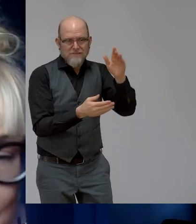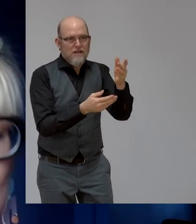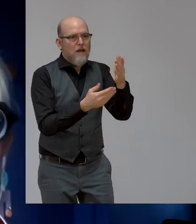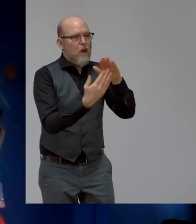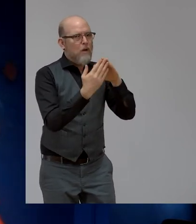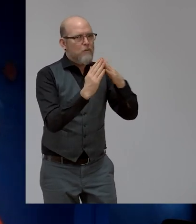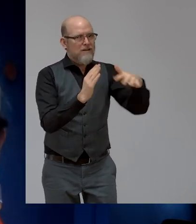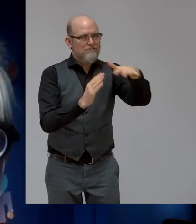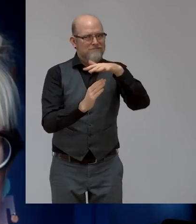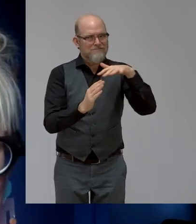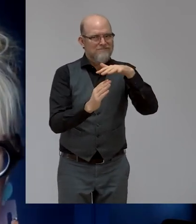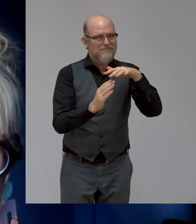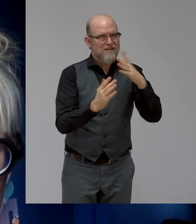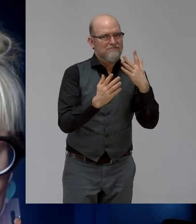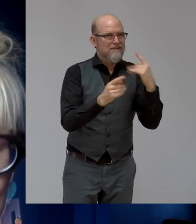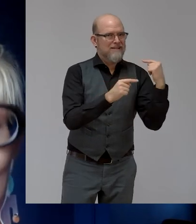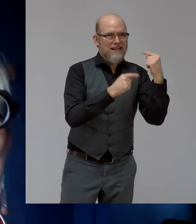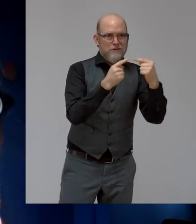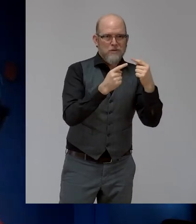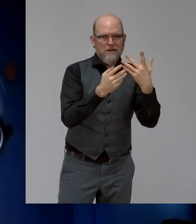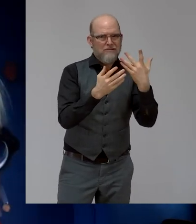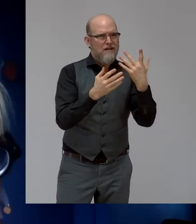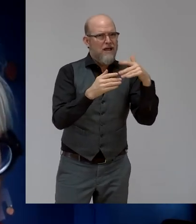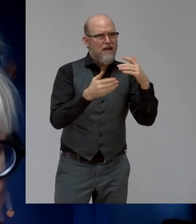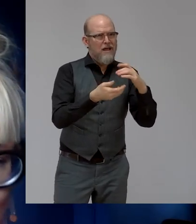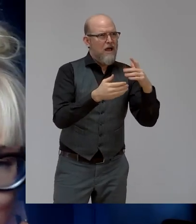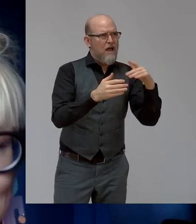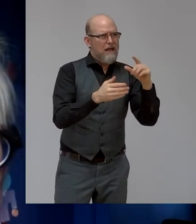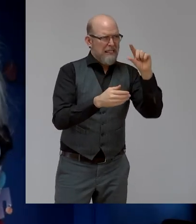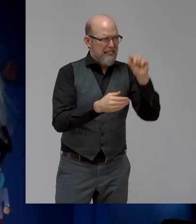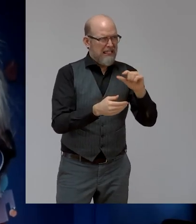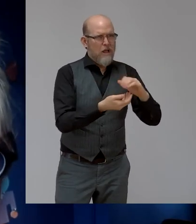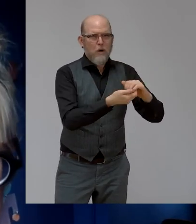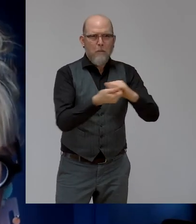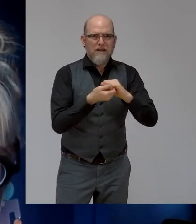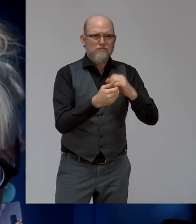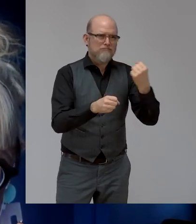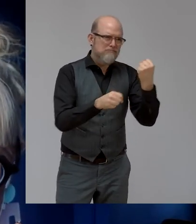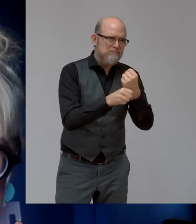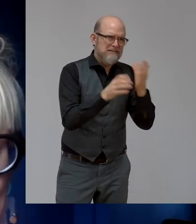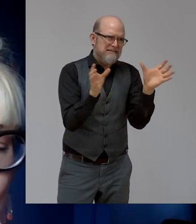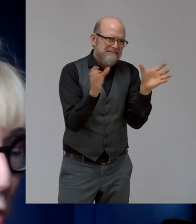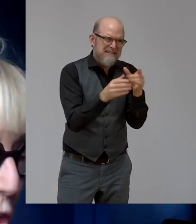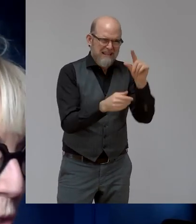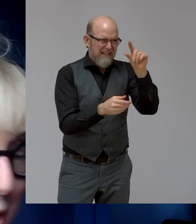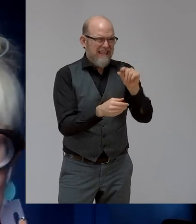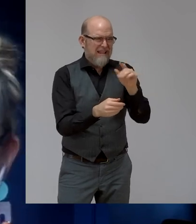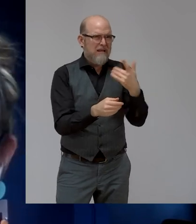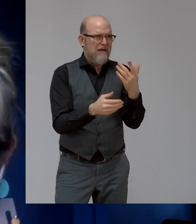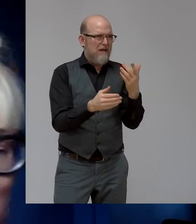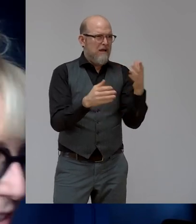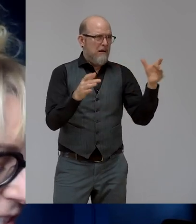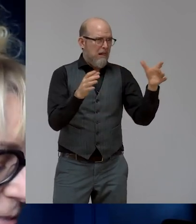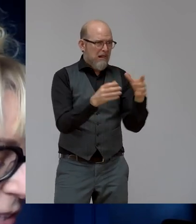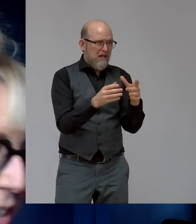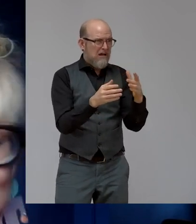collaborative as we could or maybe there was more space for this collective collaboration moving forward. We've heard words like